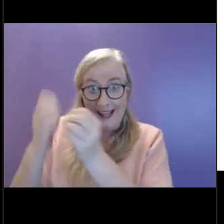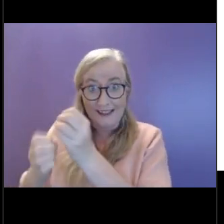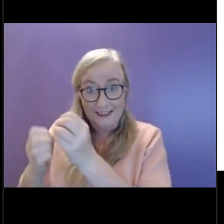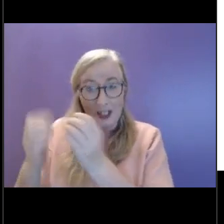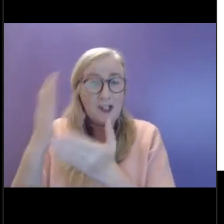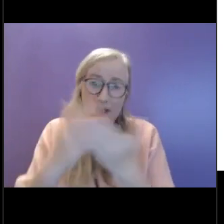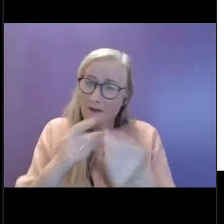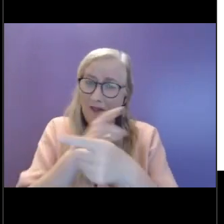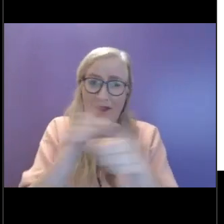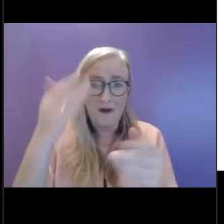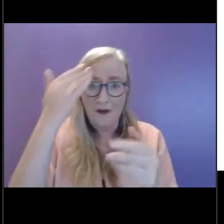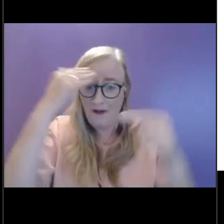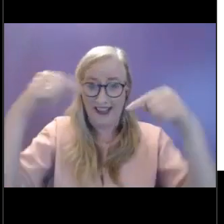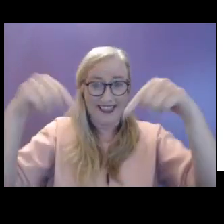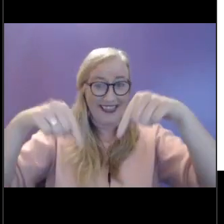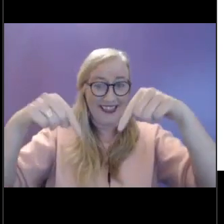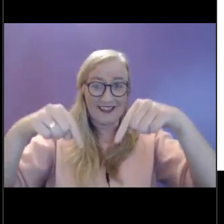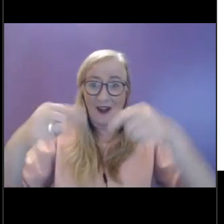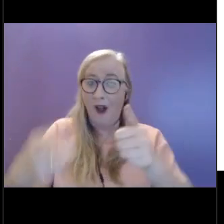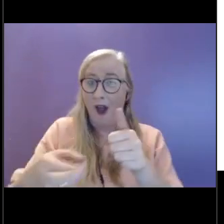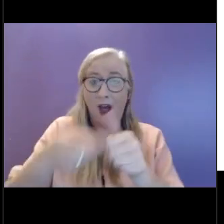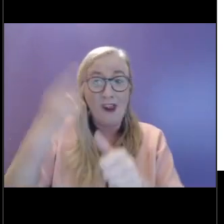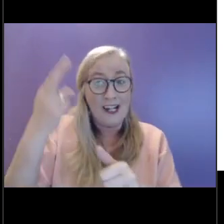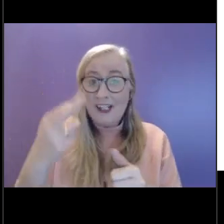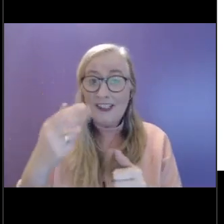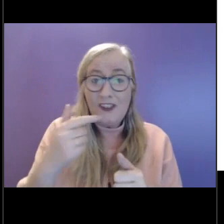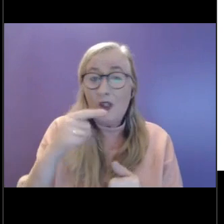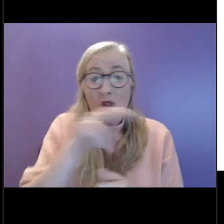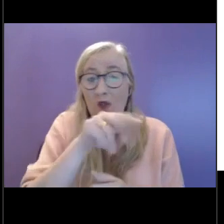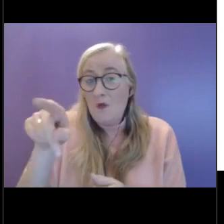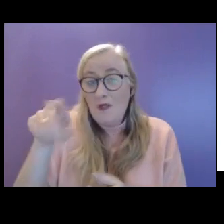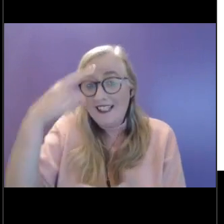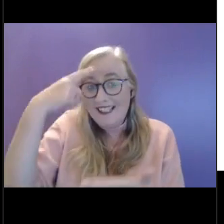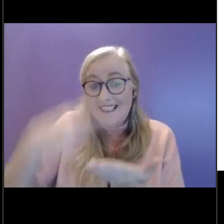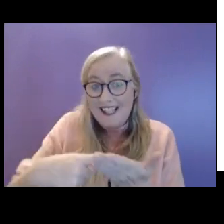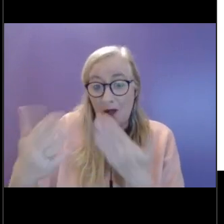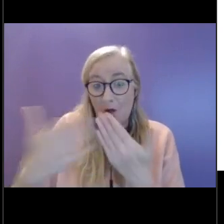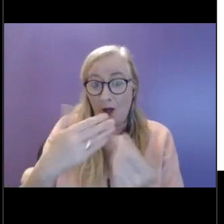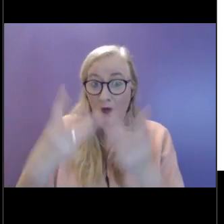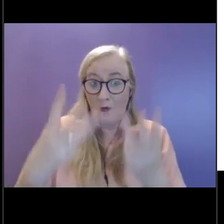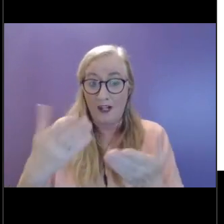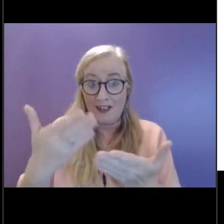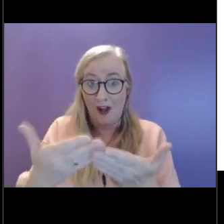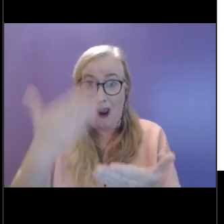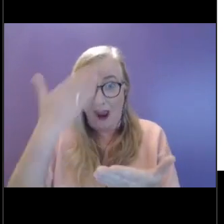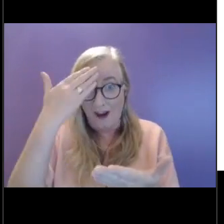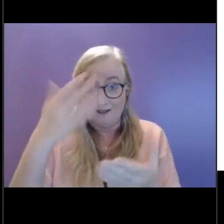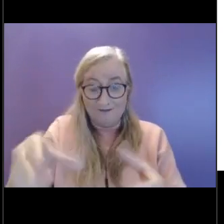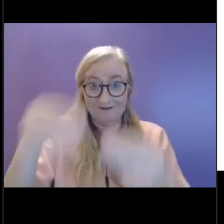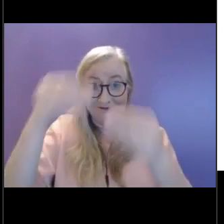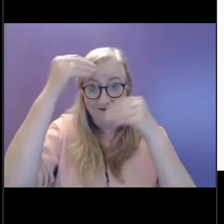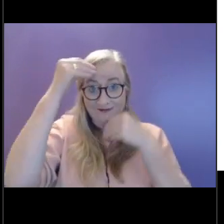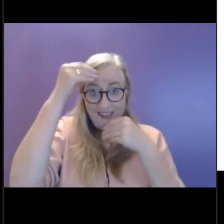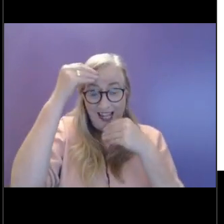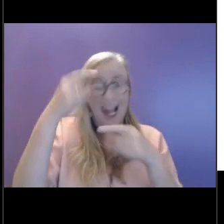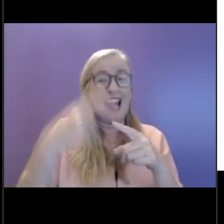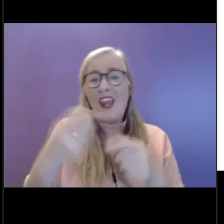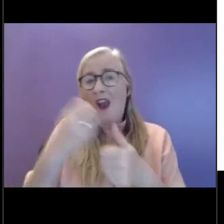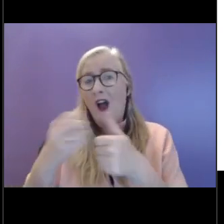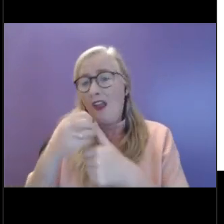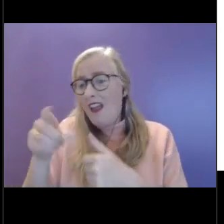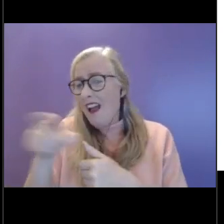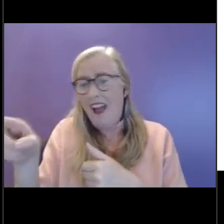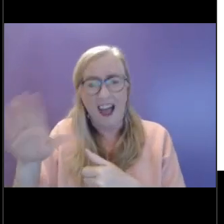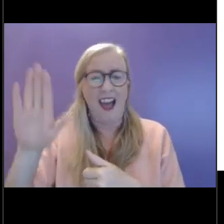this already. So feel free to take away what you you would like and leave behind what you what you already do know. So